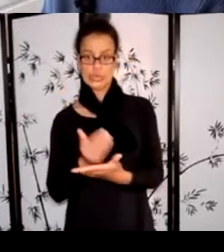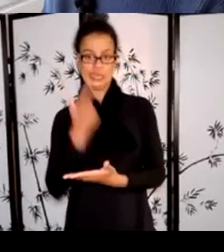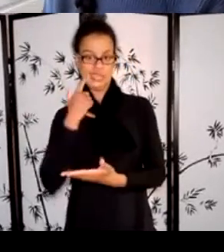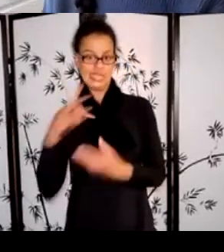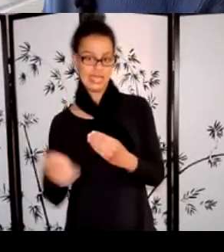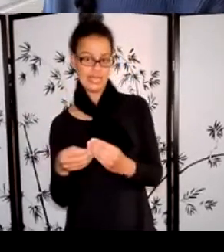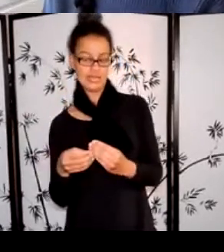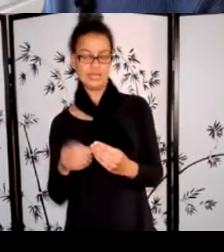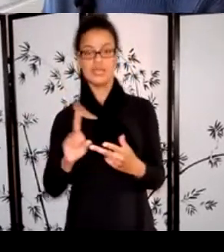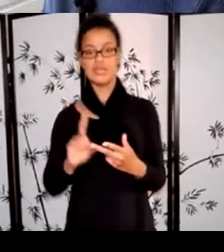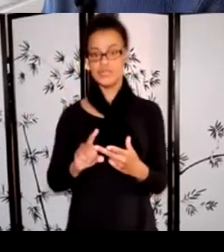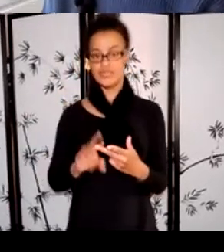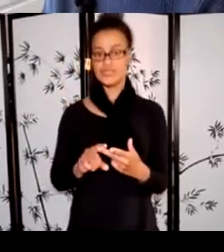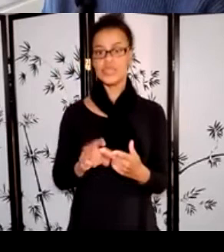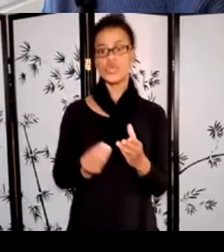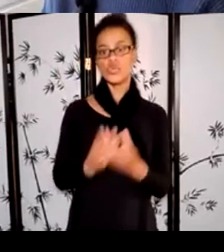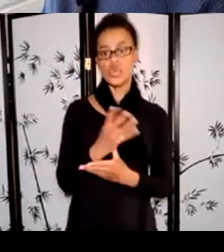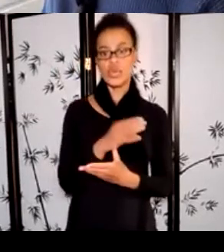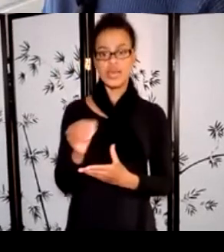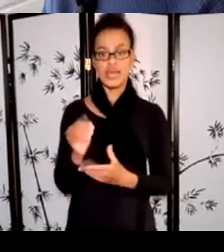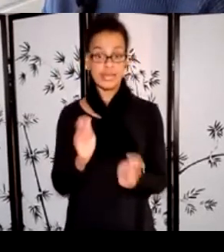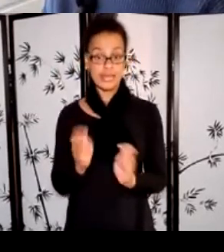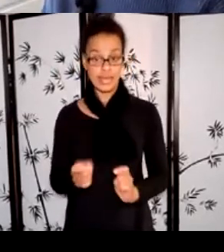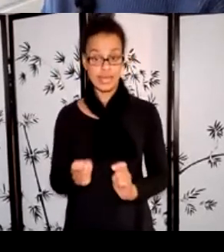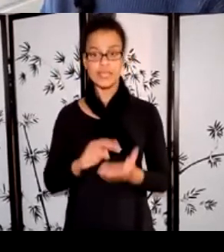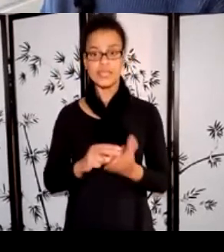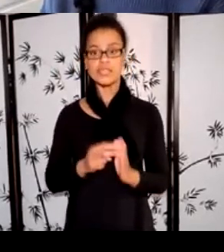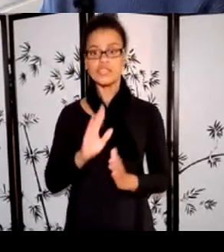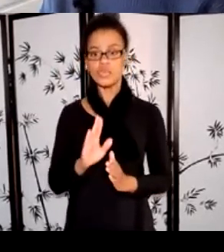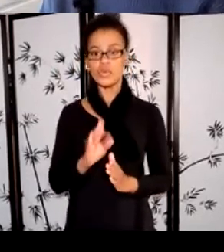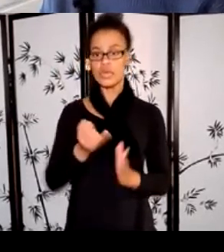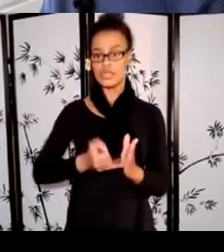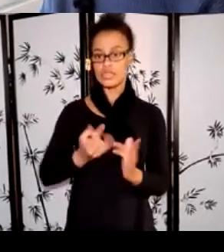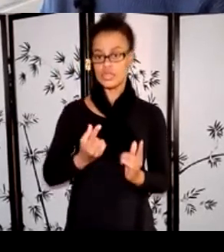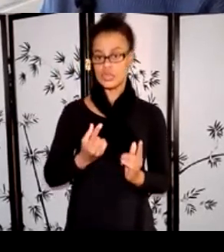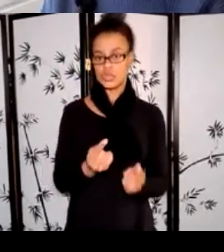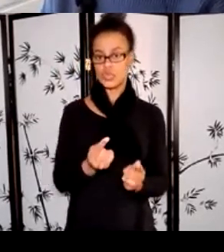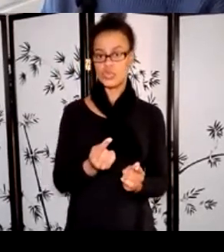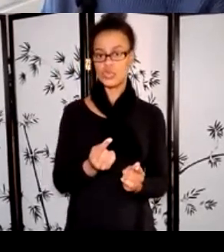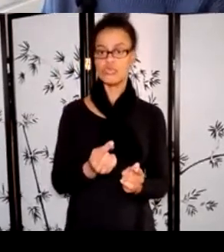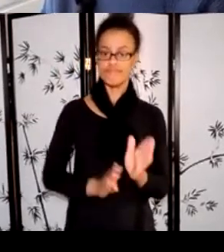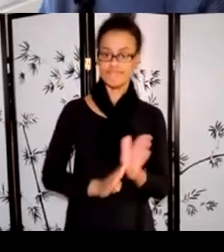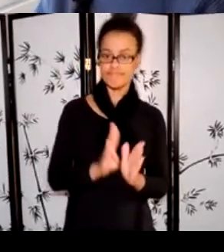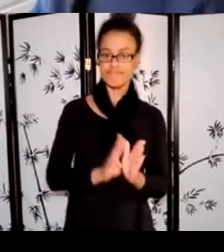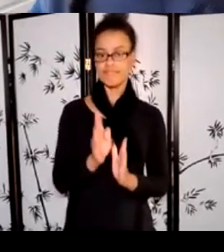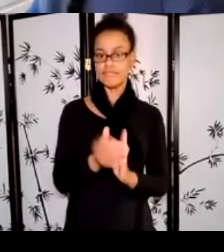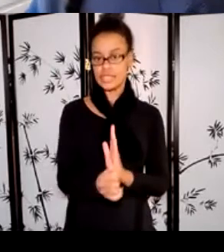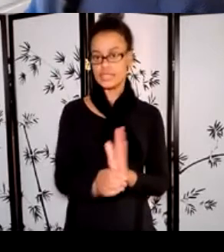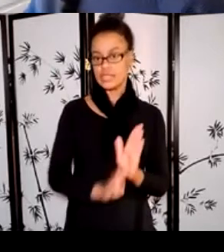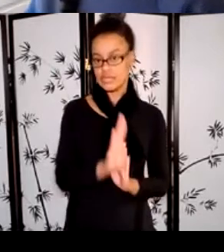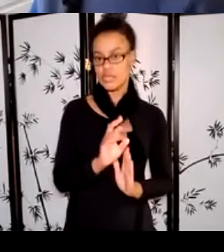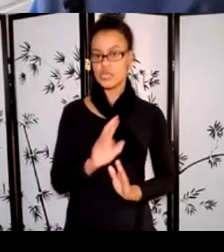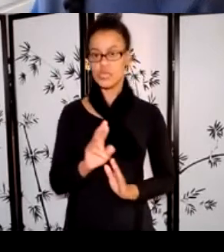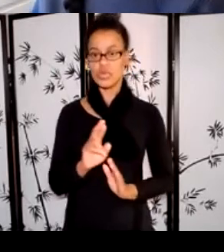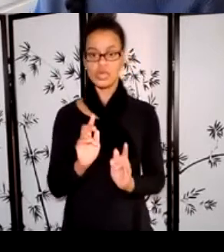adapting or developing your artistic practice and career. And one of the reasons we created this stream was in response to seeing